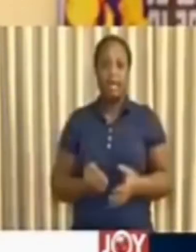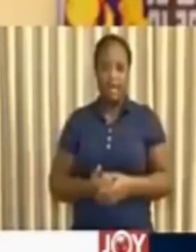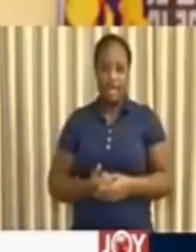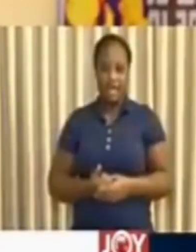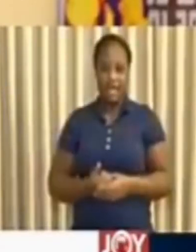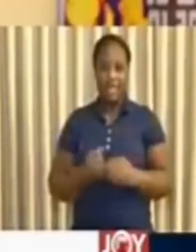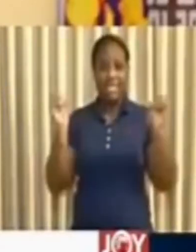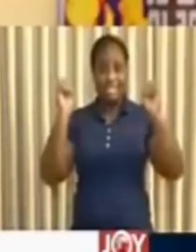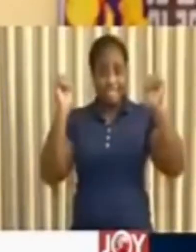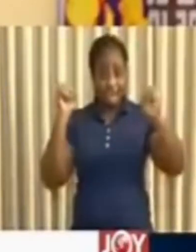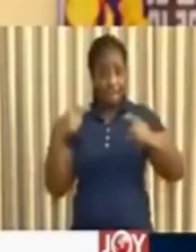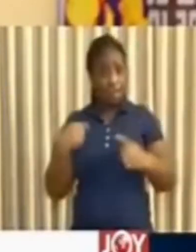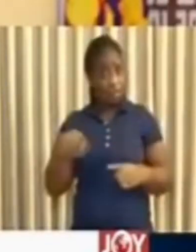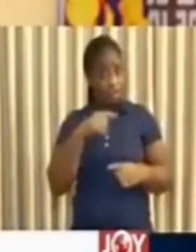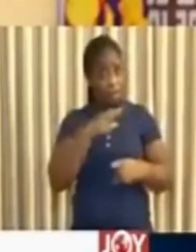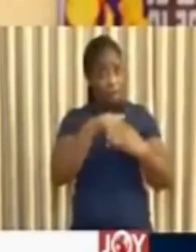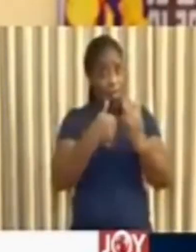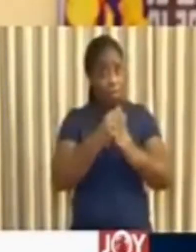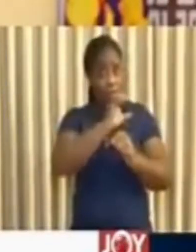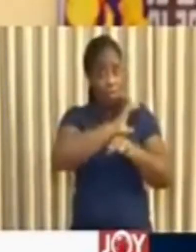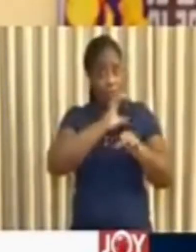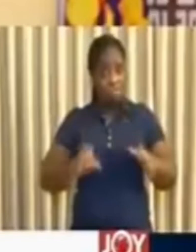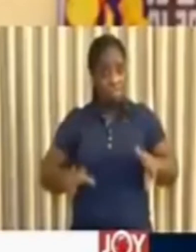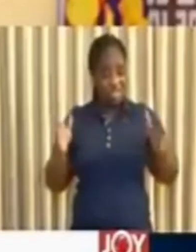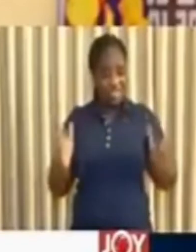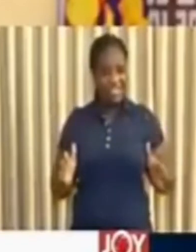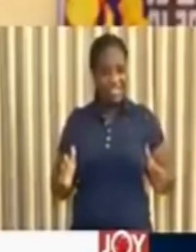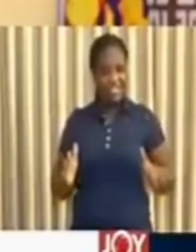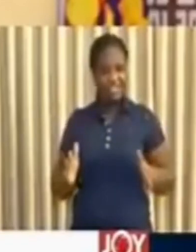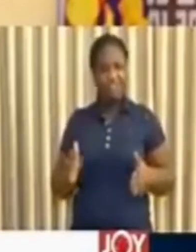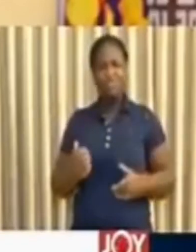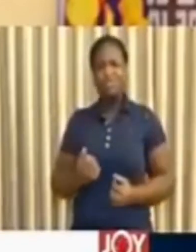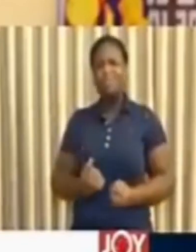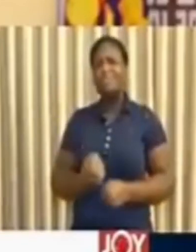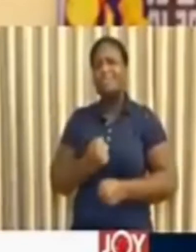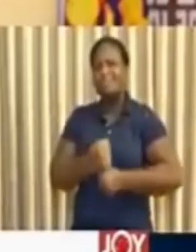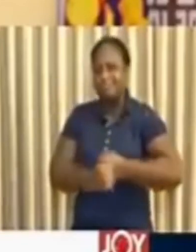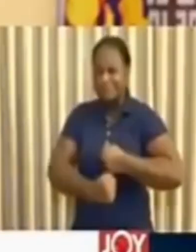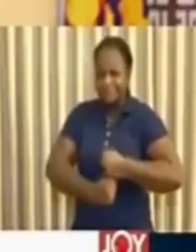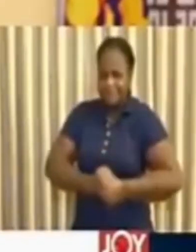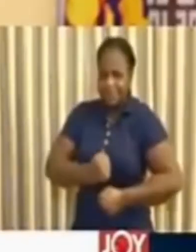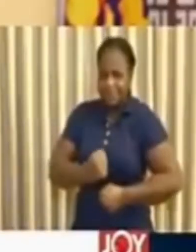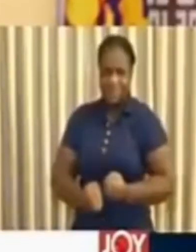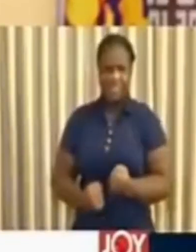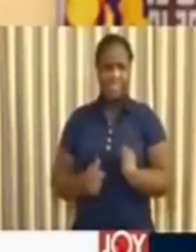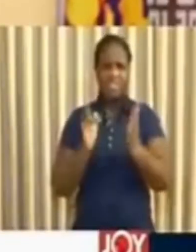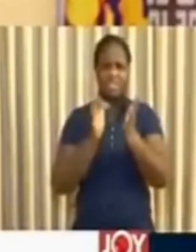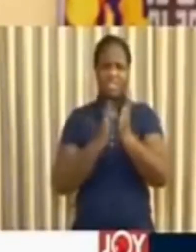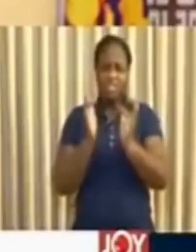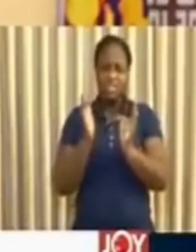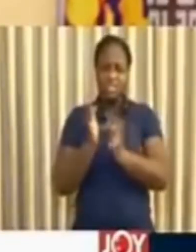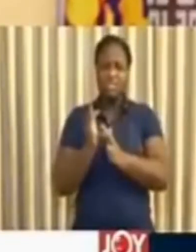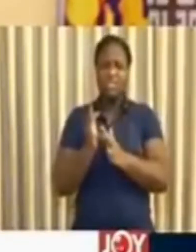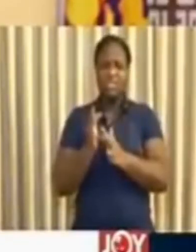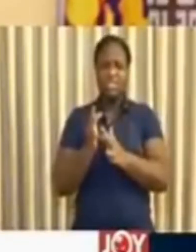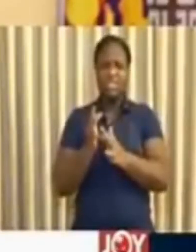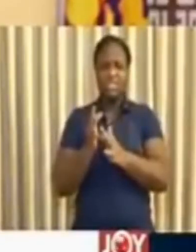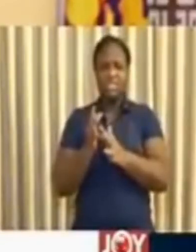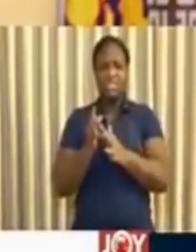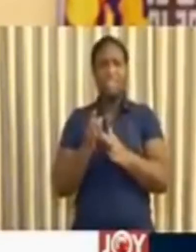which for us Christians commemorates the unique sacrifice that our Lord and Savior Jesus Christ